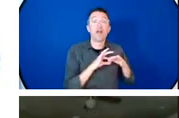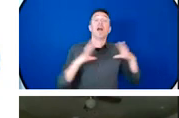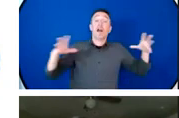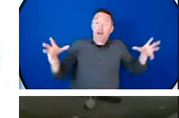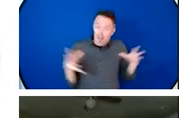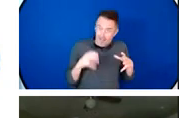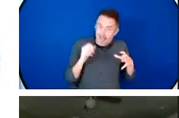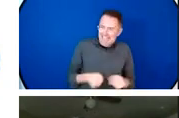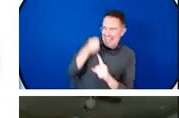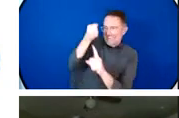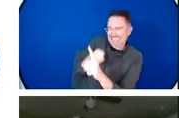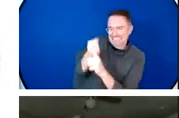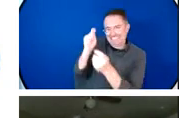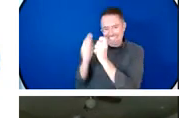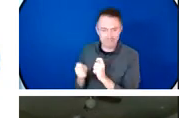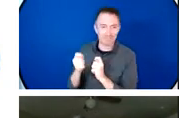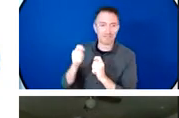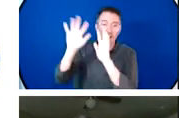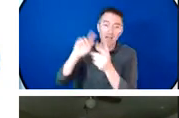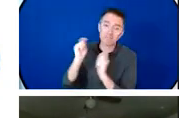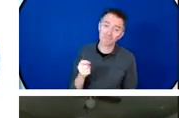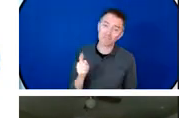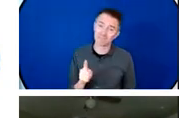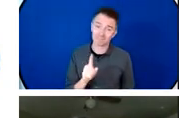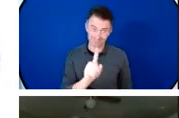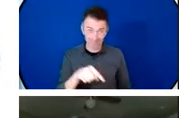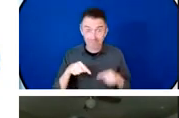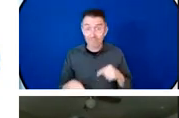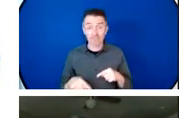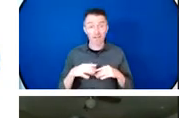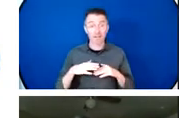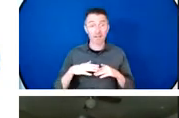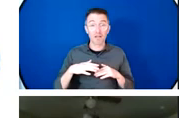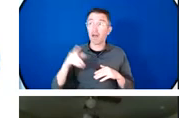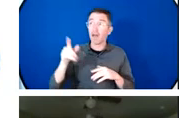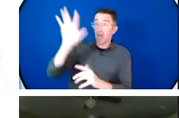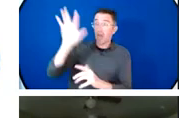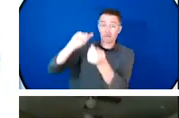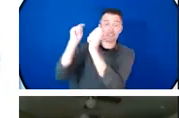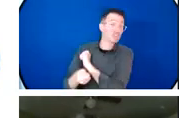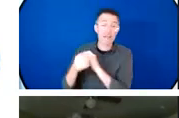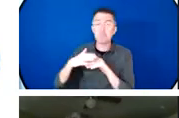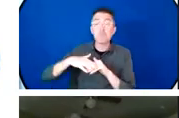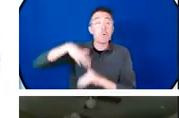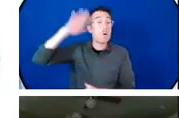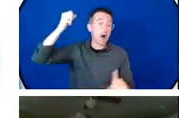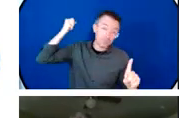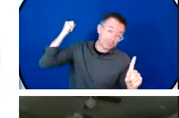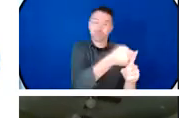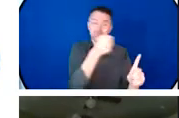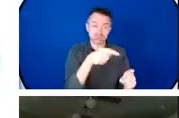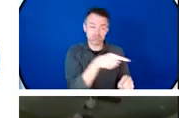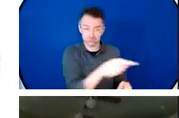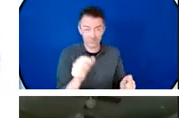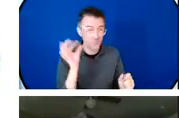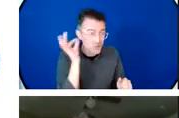and most vulnerable and that includes women and girls women and in many cases young girls are often the ones who are